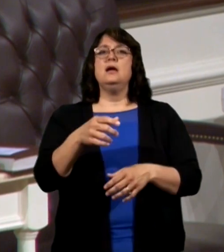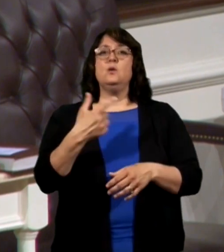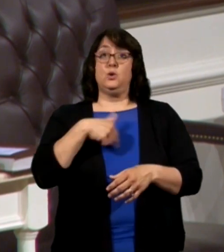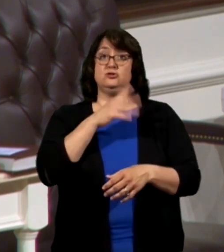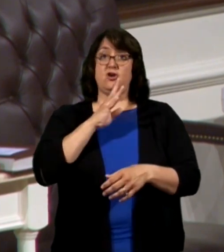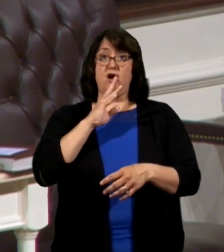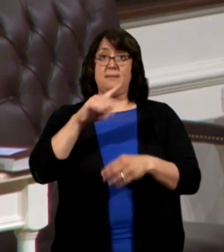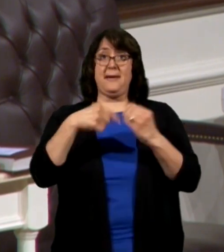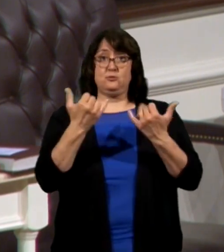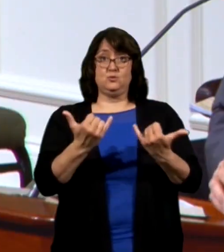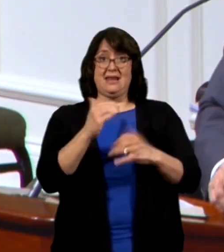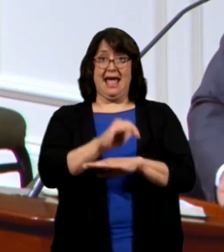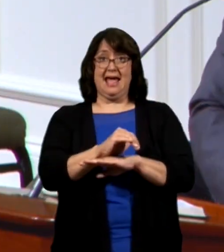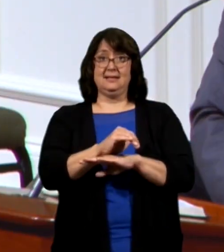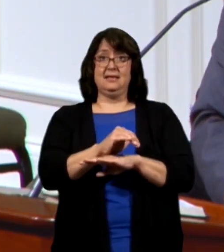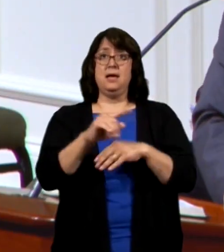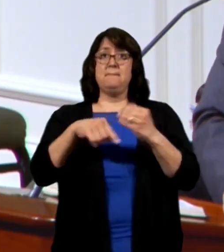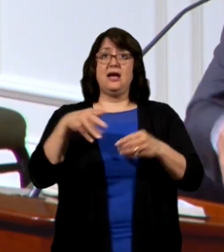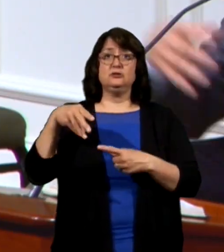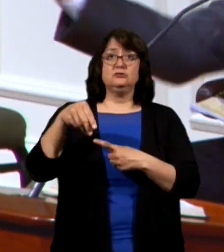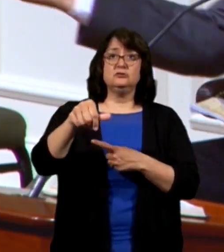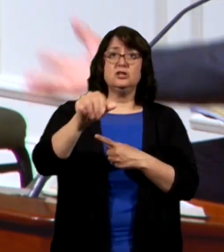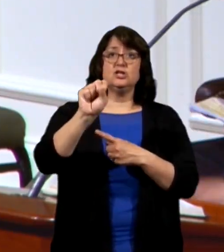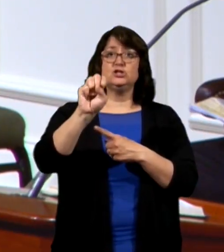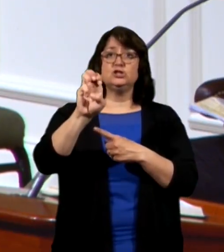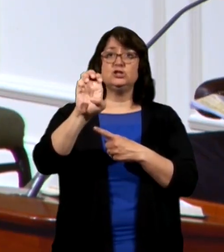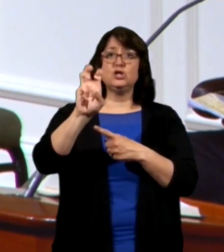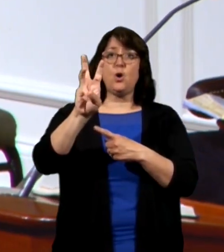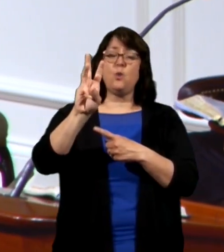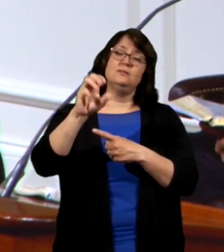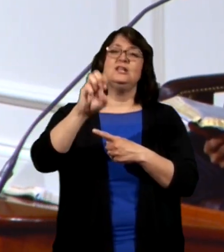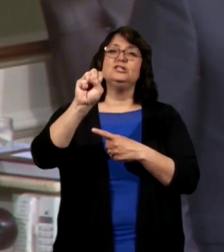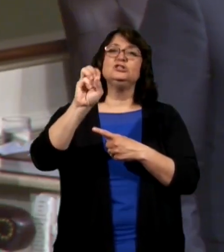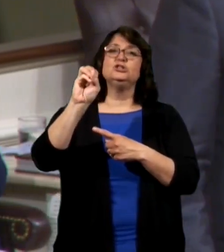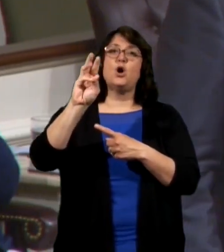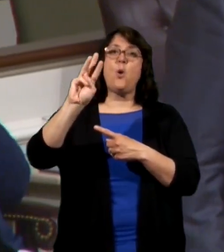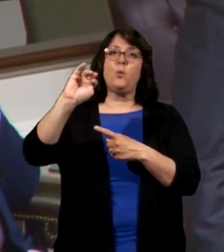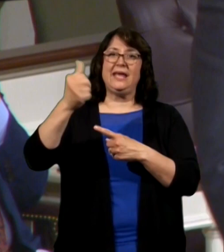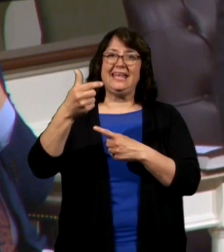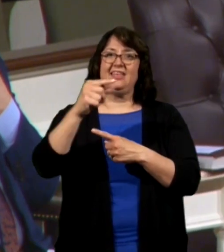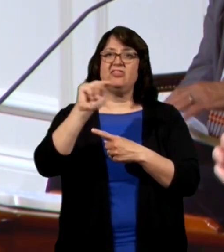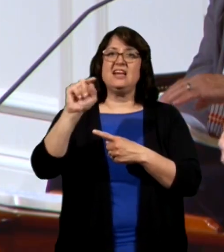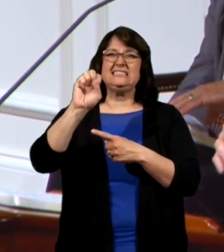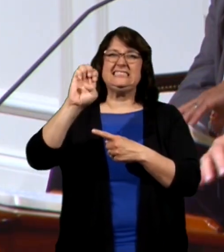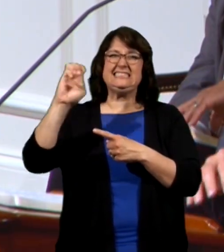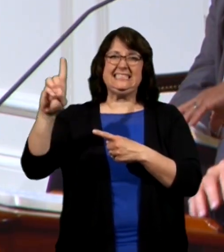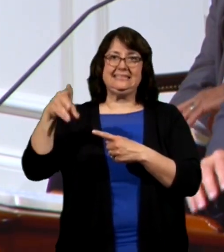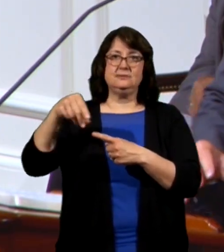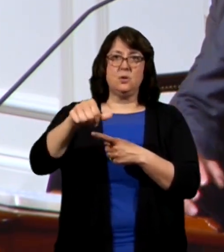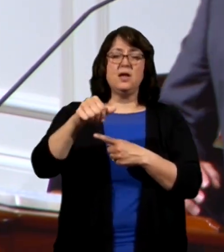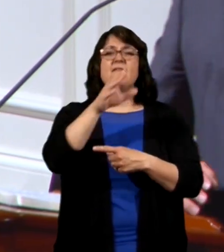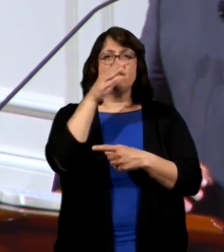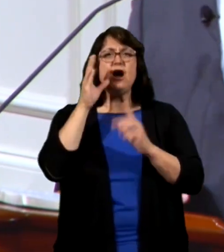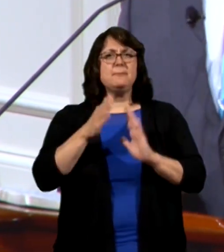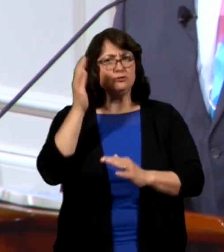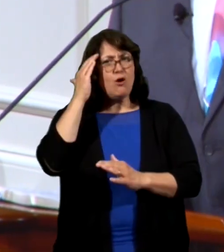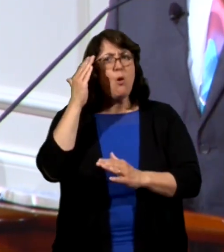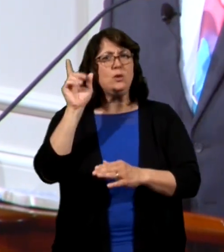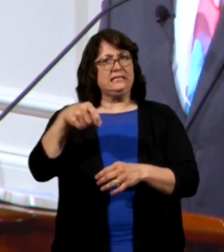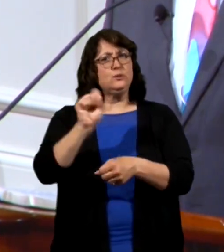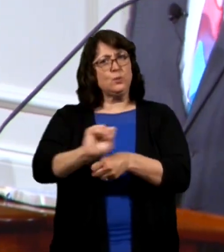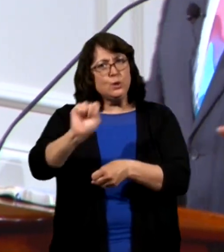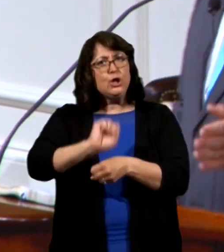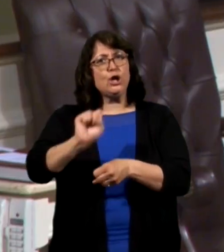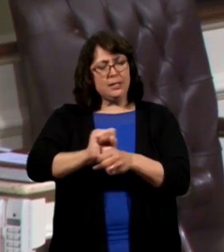tonight about sowing the seed. And here's what farmers know. They know that it takes work